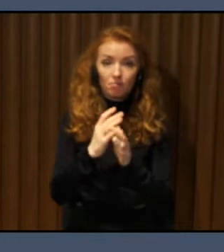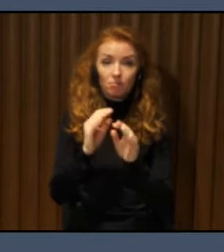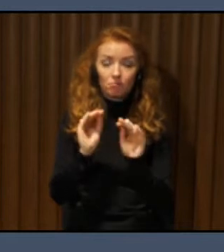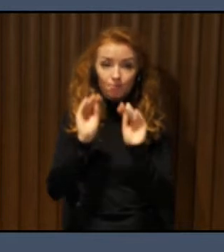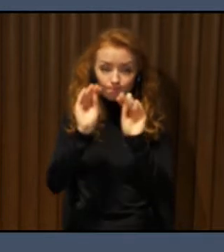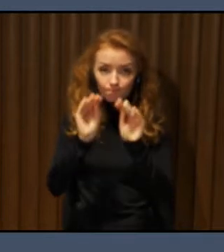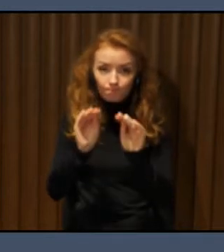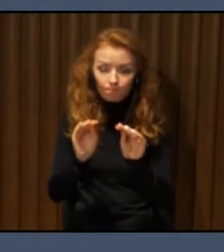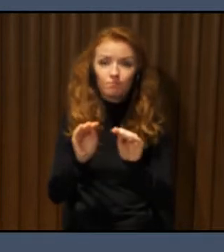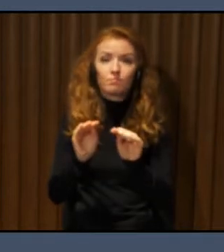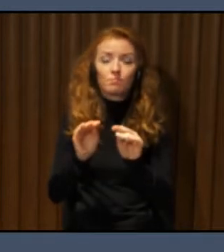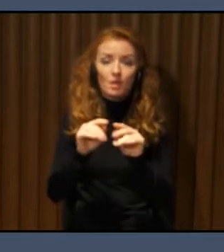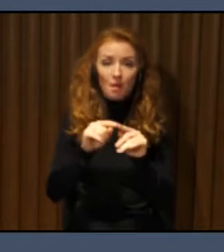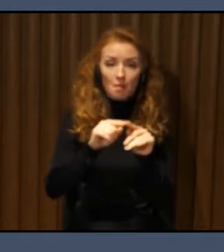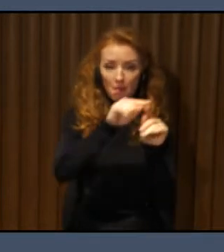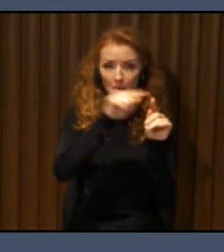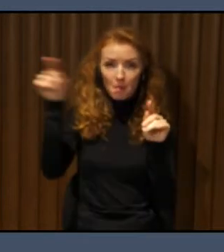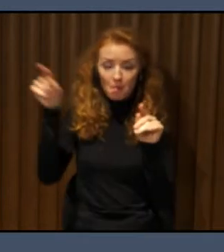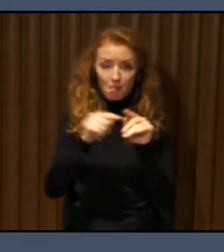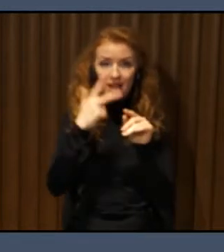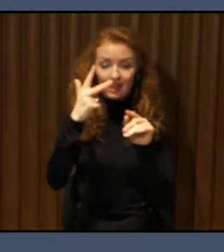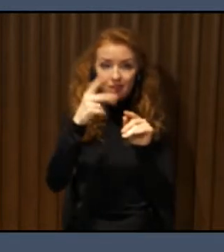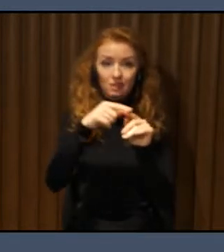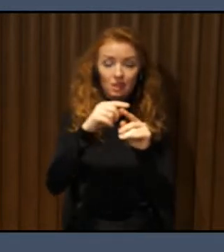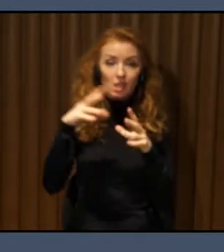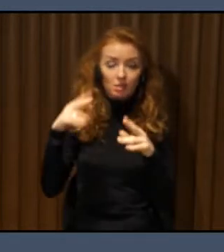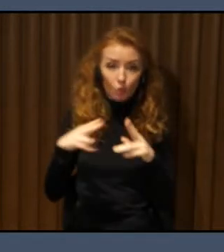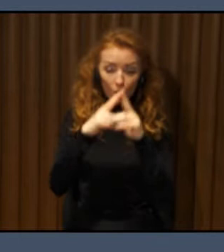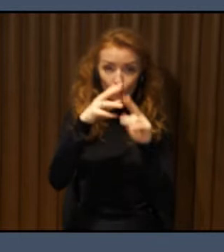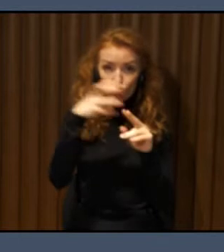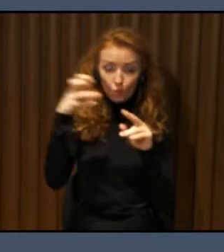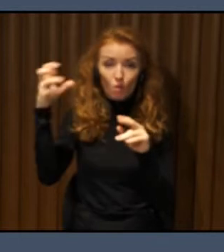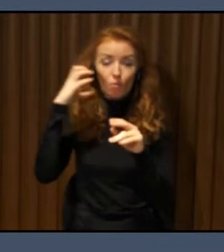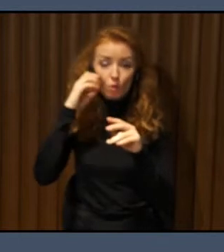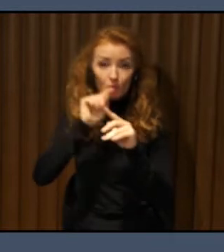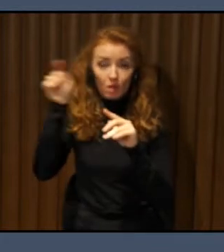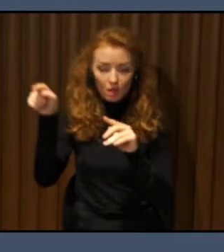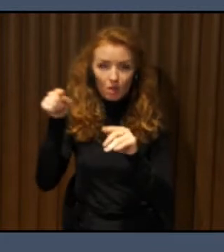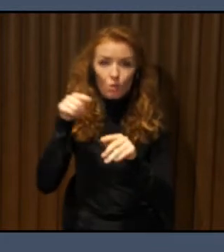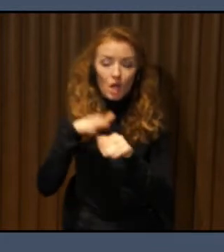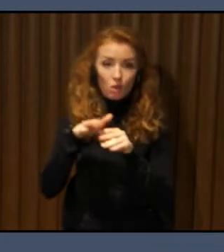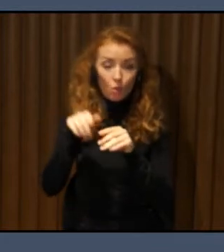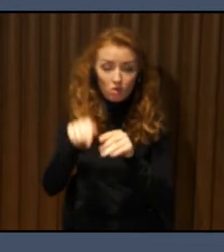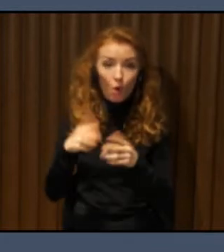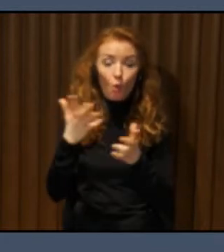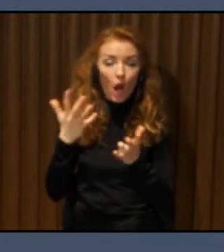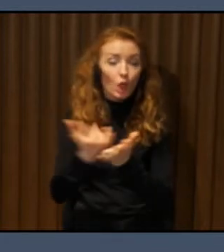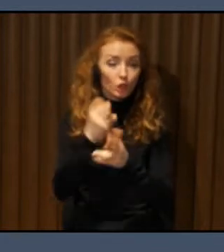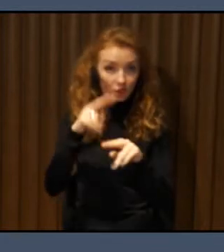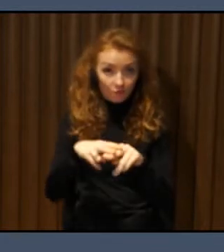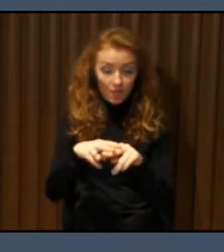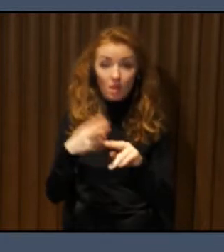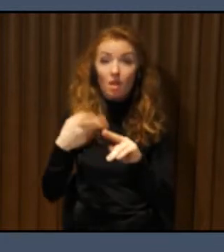satellites. So we know where the smartphone is. Then we have a back office for the customers, like metro